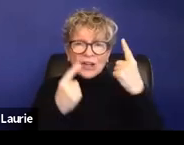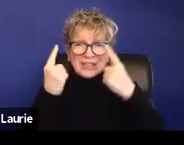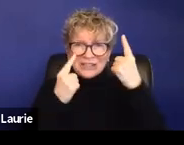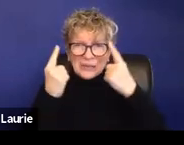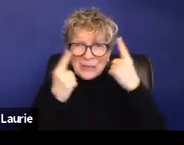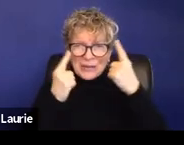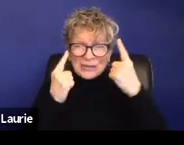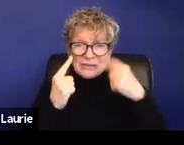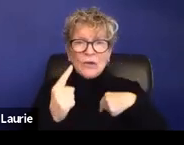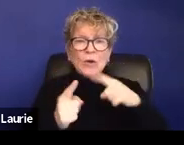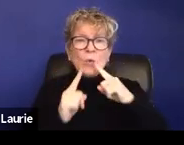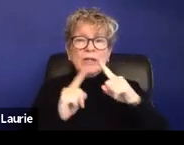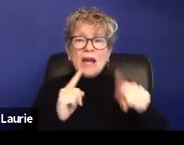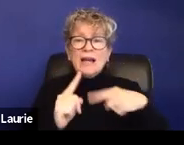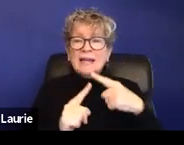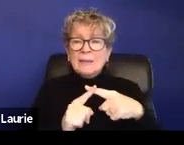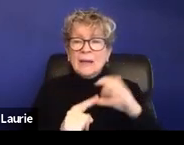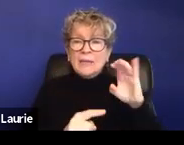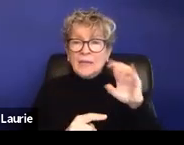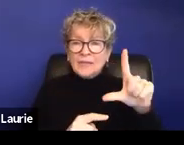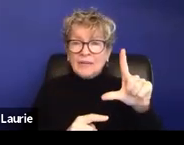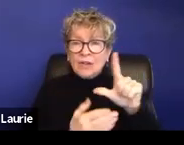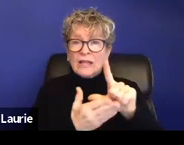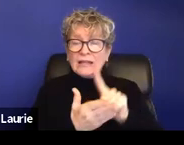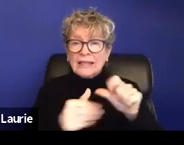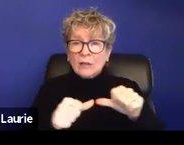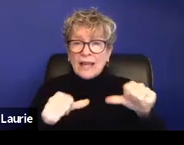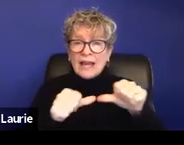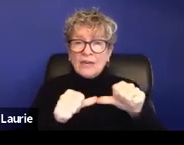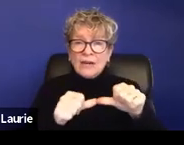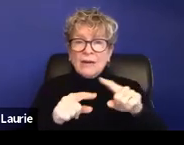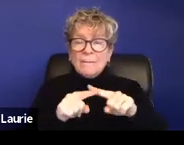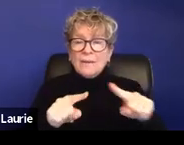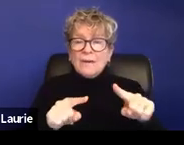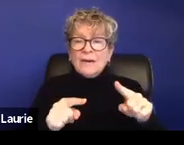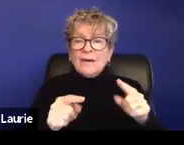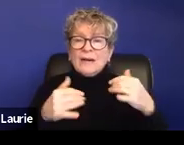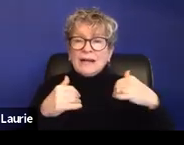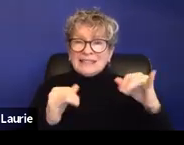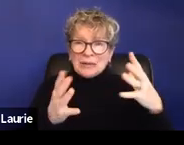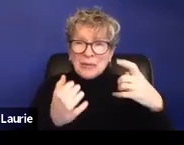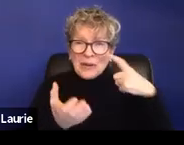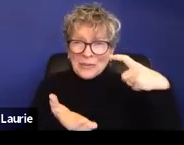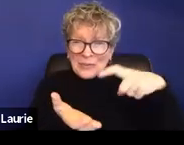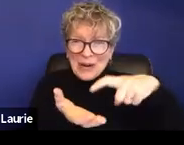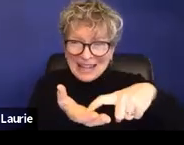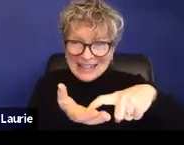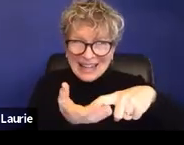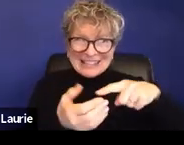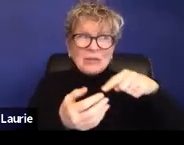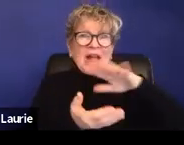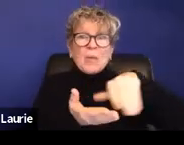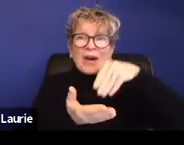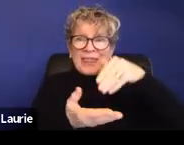you know, we're talking about these civil legal areas, but the fact is that I do want to recognize that we're in the middle of a pandemic